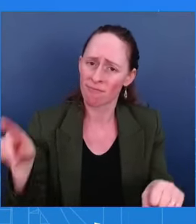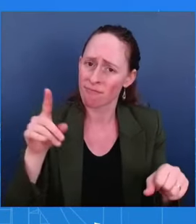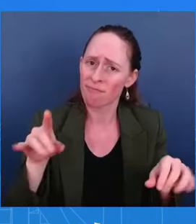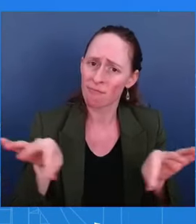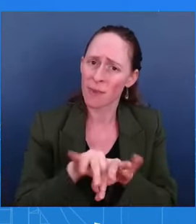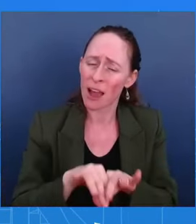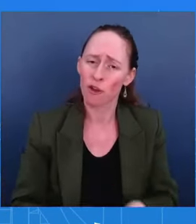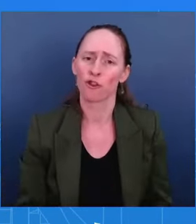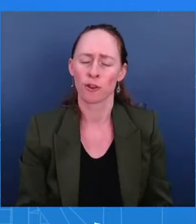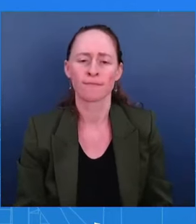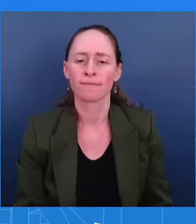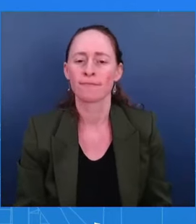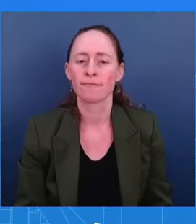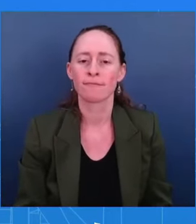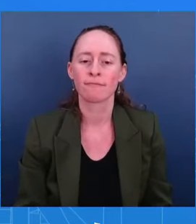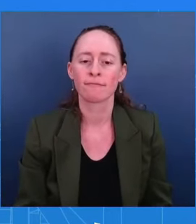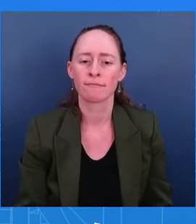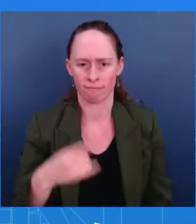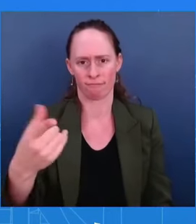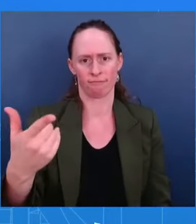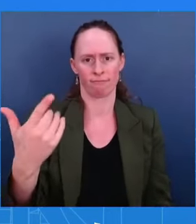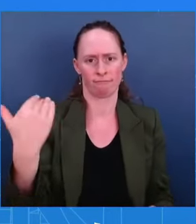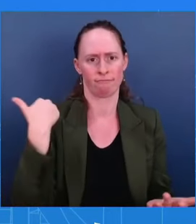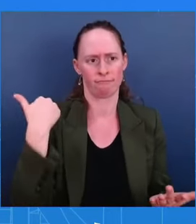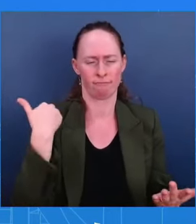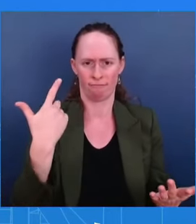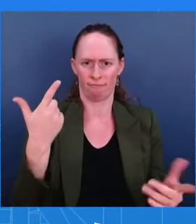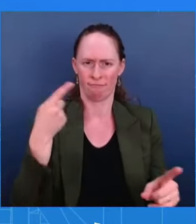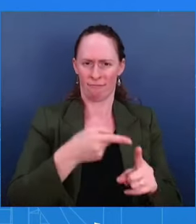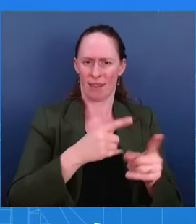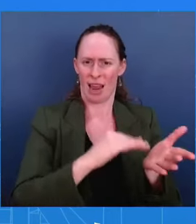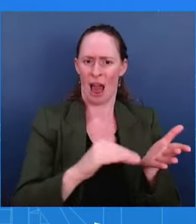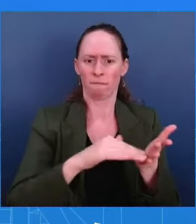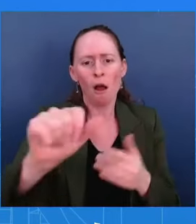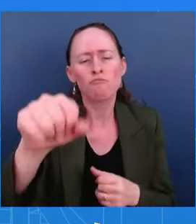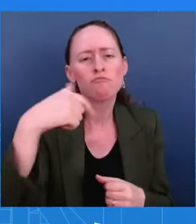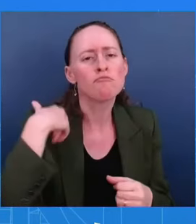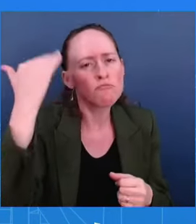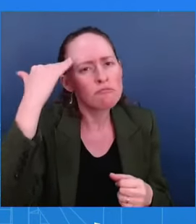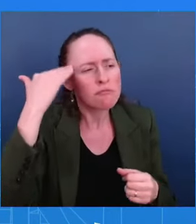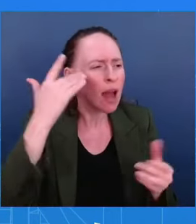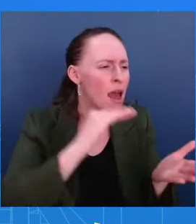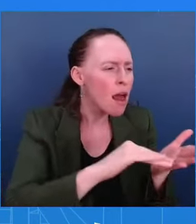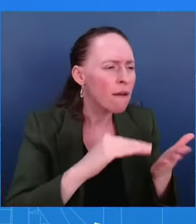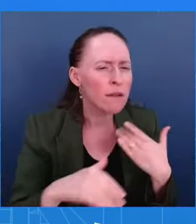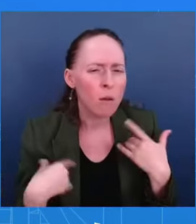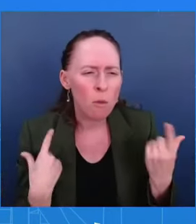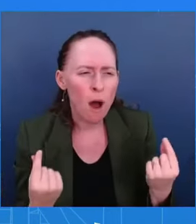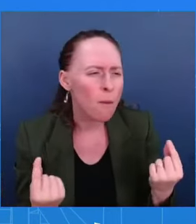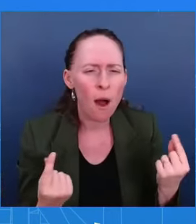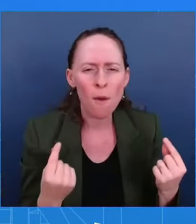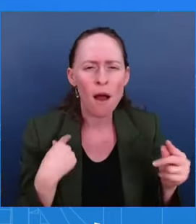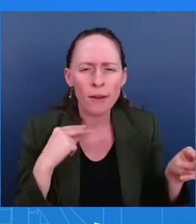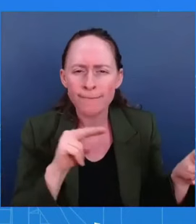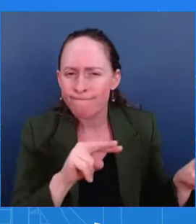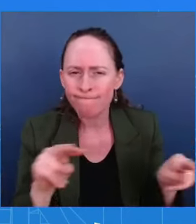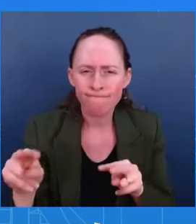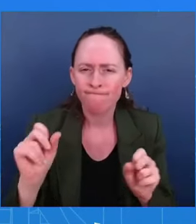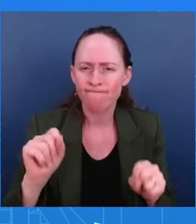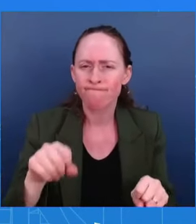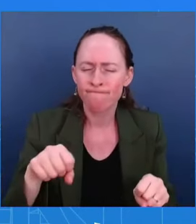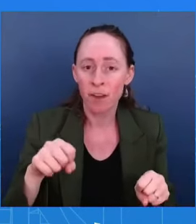layoffs, we're monitoring that. We're going to continue to monitor that. Of course, it matters to the president when Americans